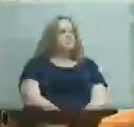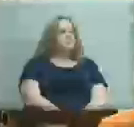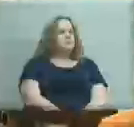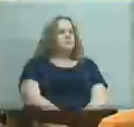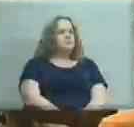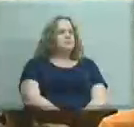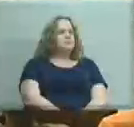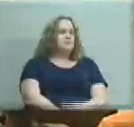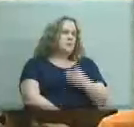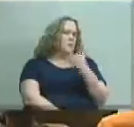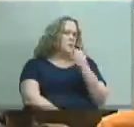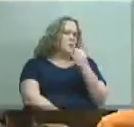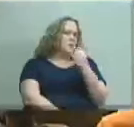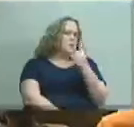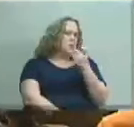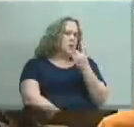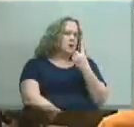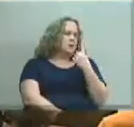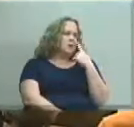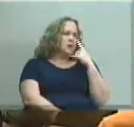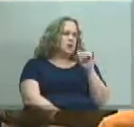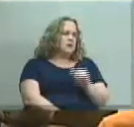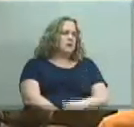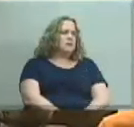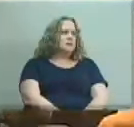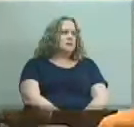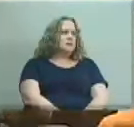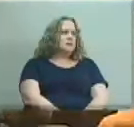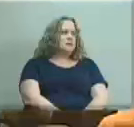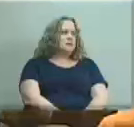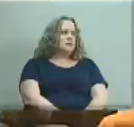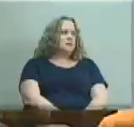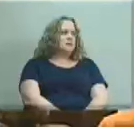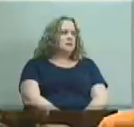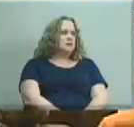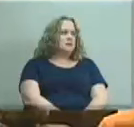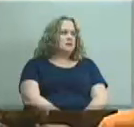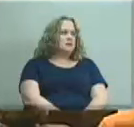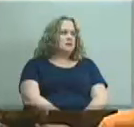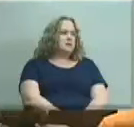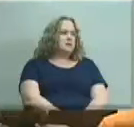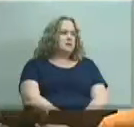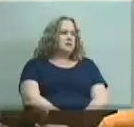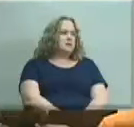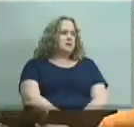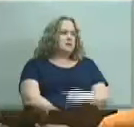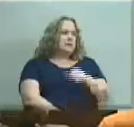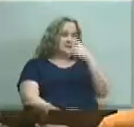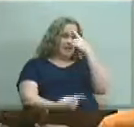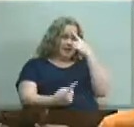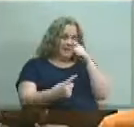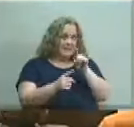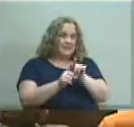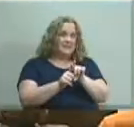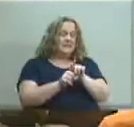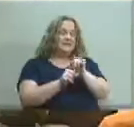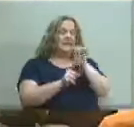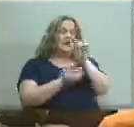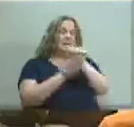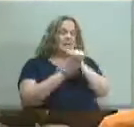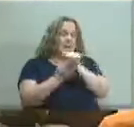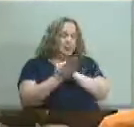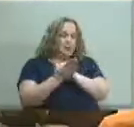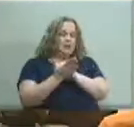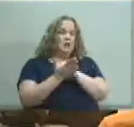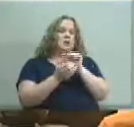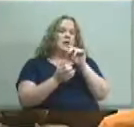one more question on that this is i gotta remind people this is a consent agenda item go ahead but let's wrap this